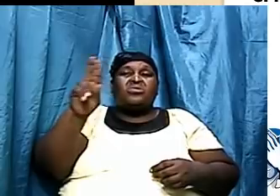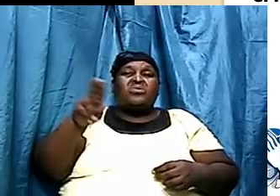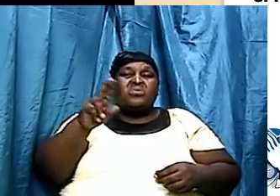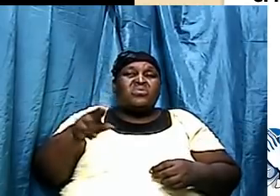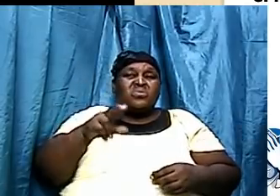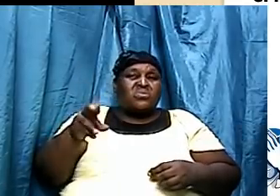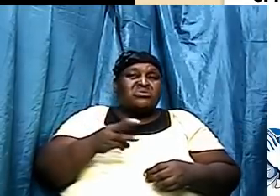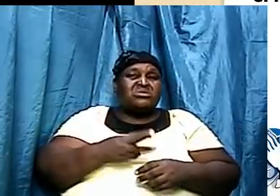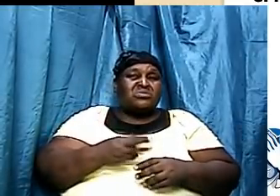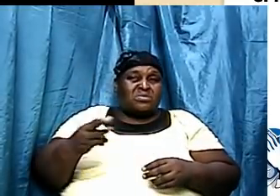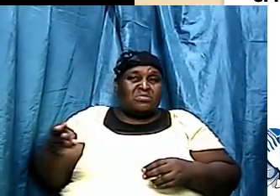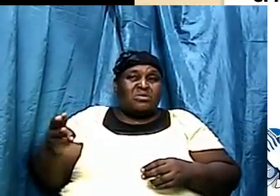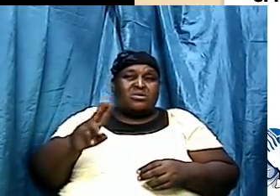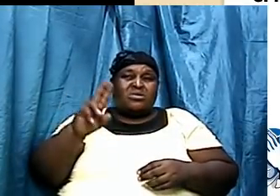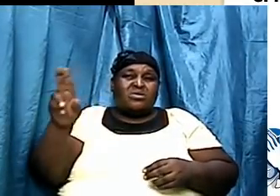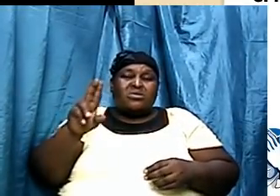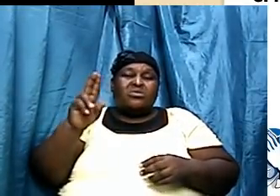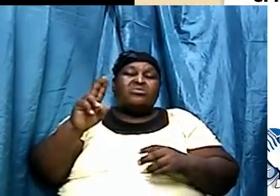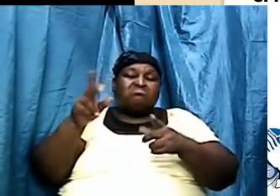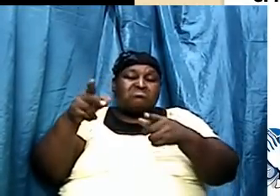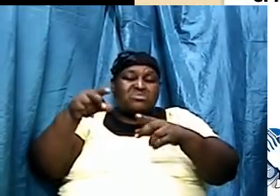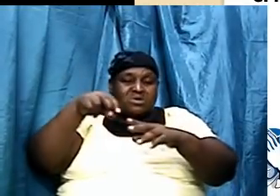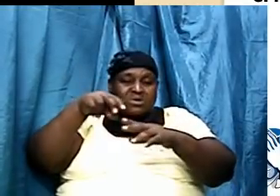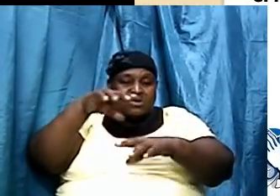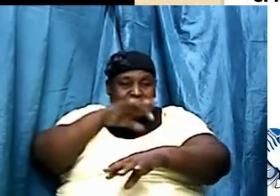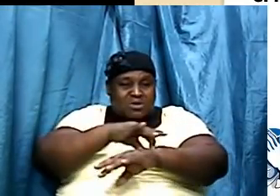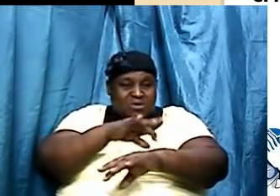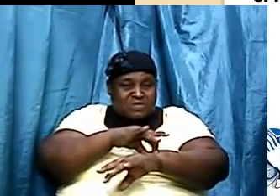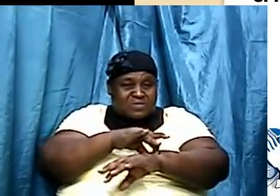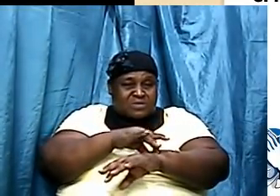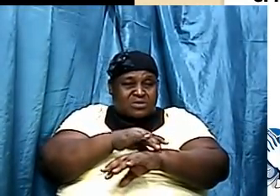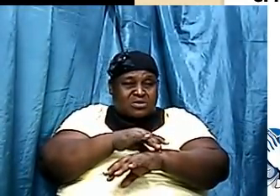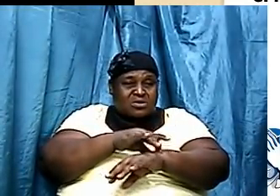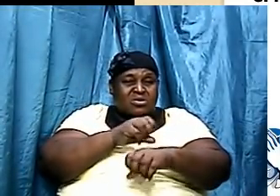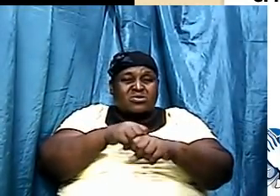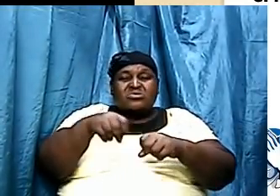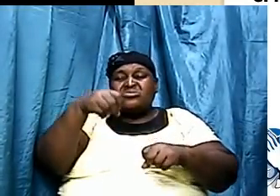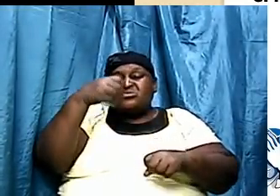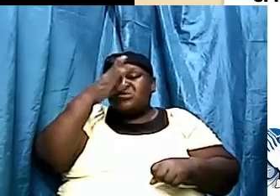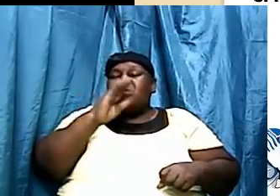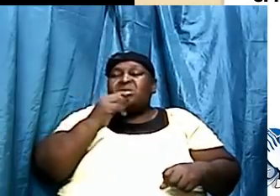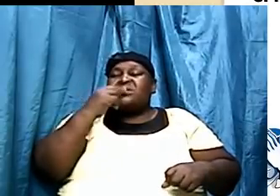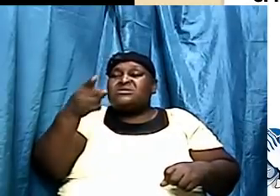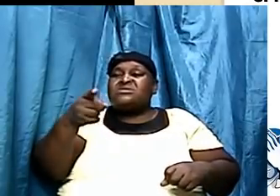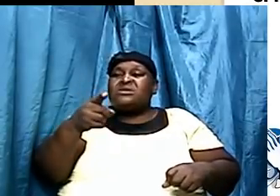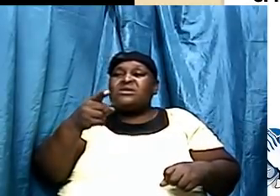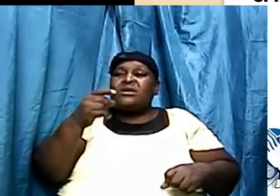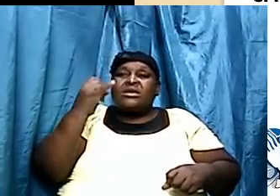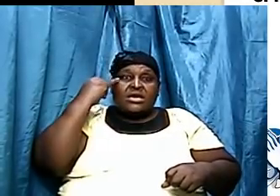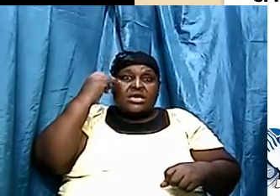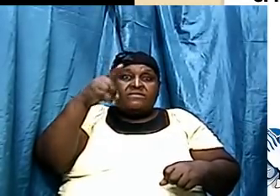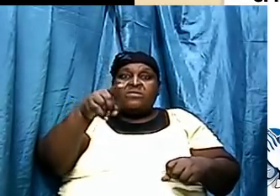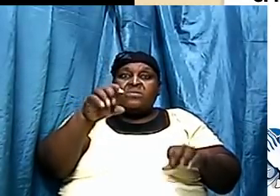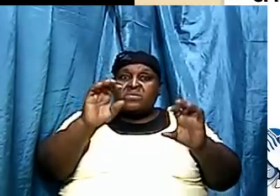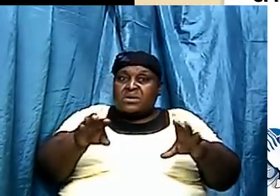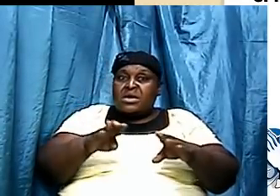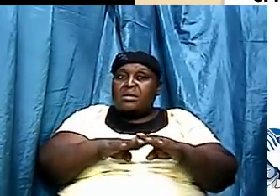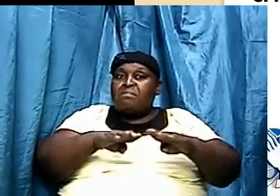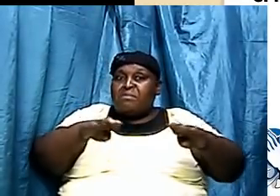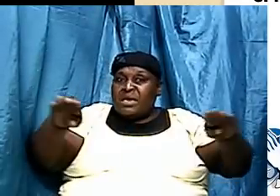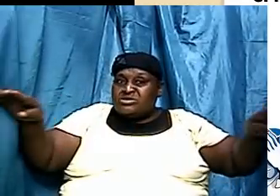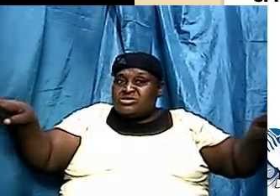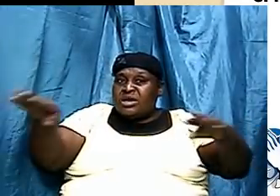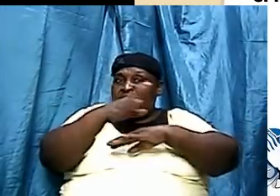earth and they can't. Some say, if you can measure the heavens above and the foundation of the earth